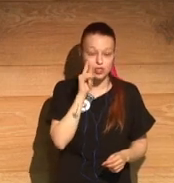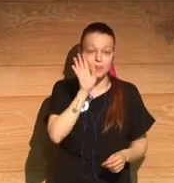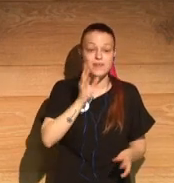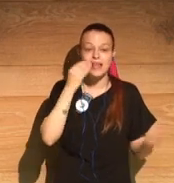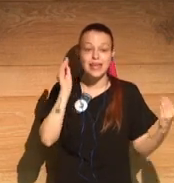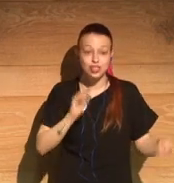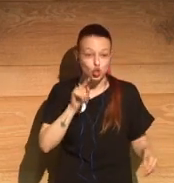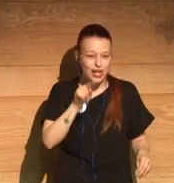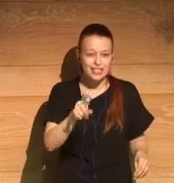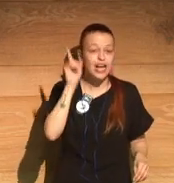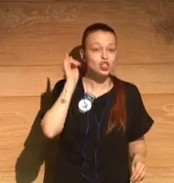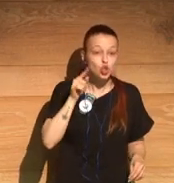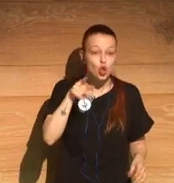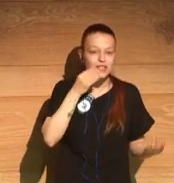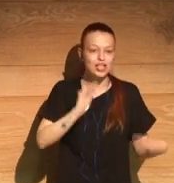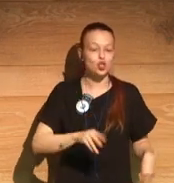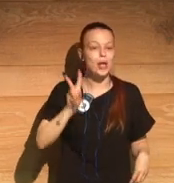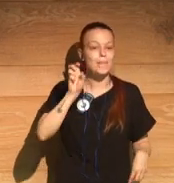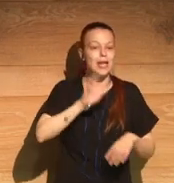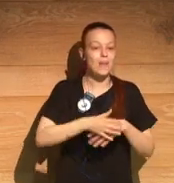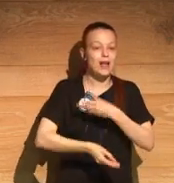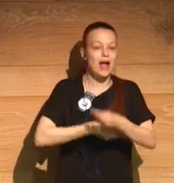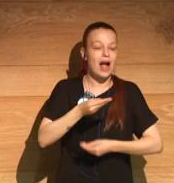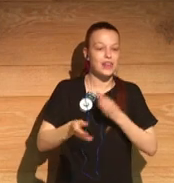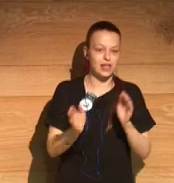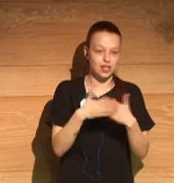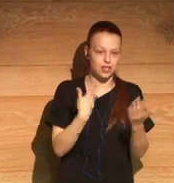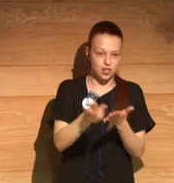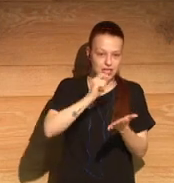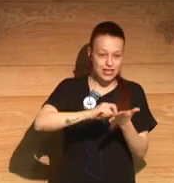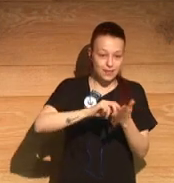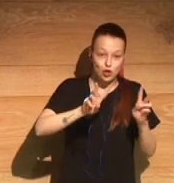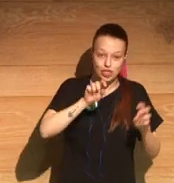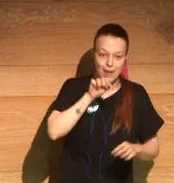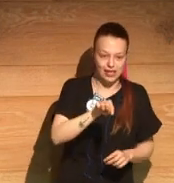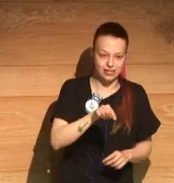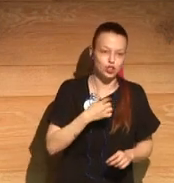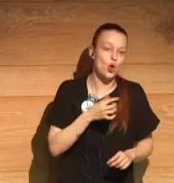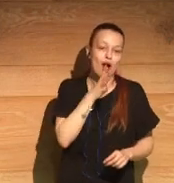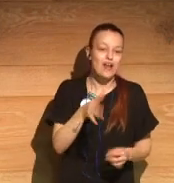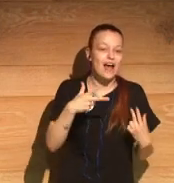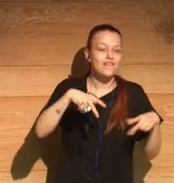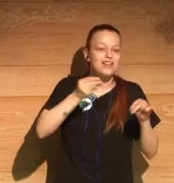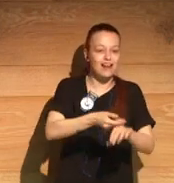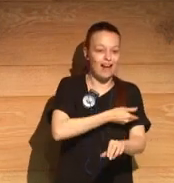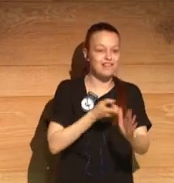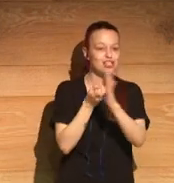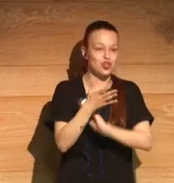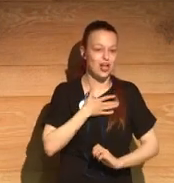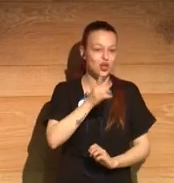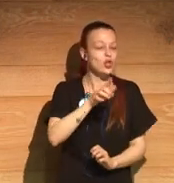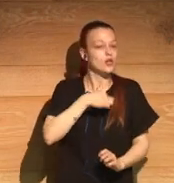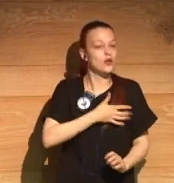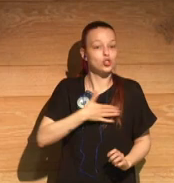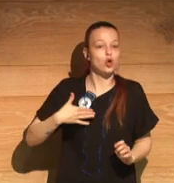And I think that story could be a novel unto itself. But I'm not going to give any spoilers, but perhaps, you know, I